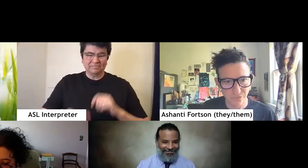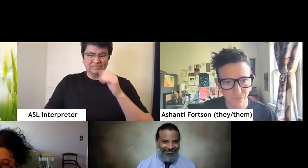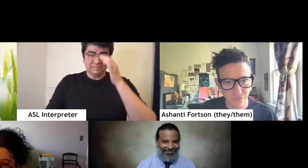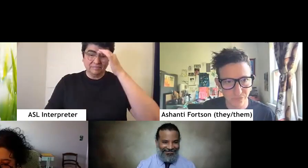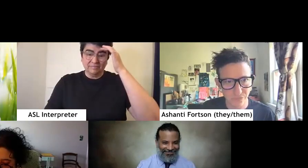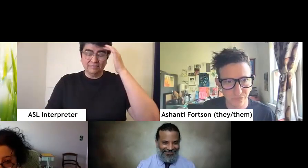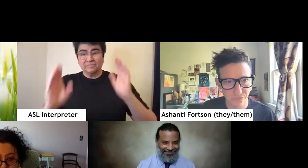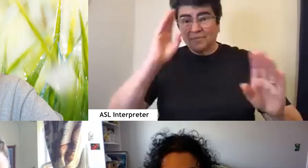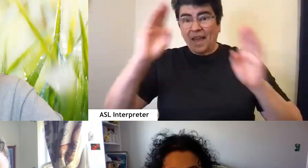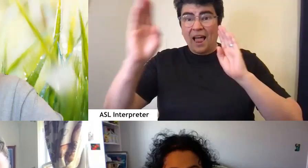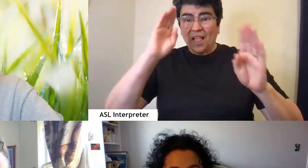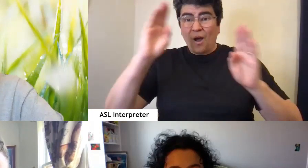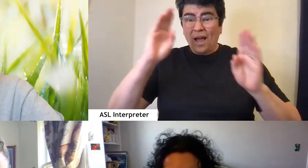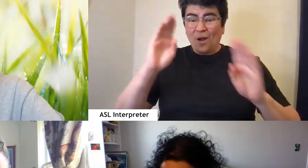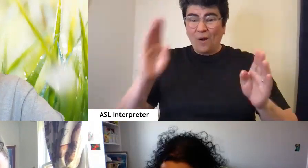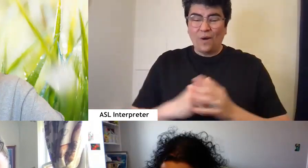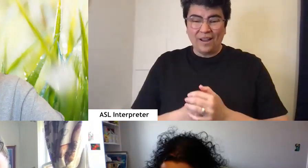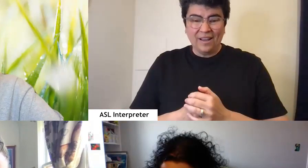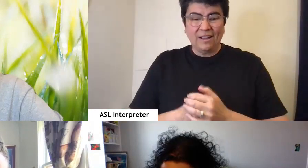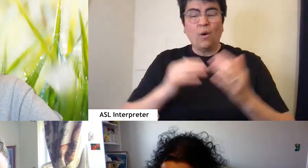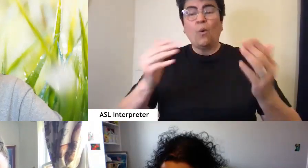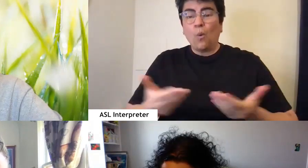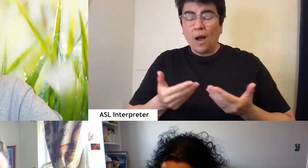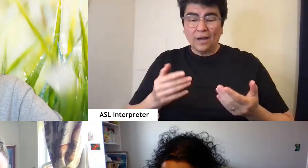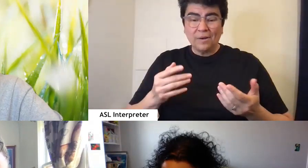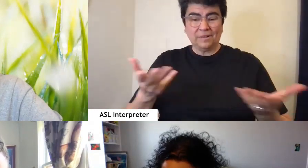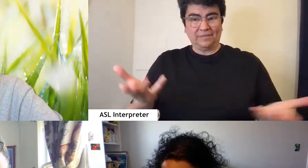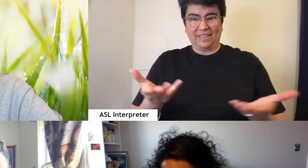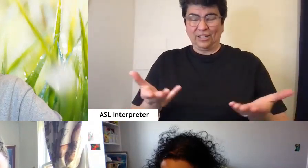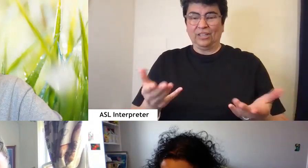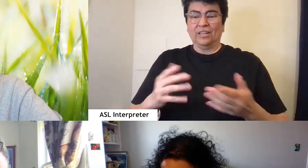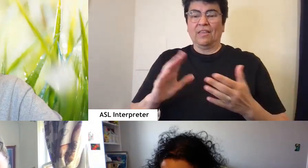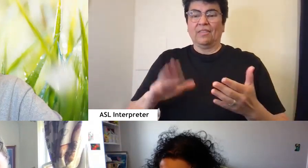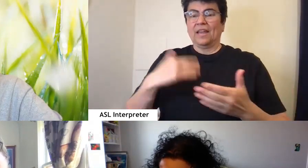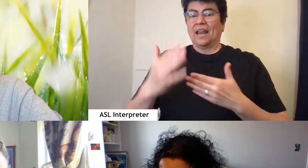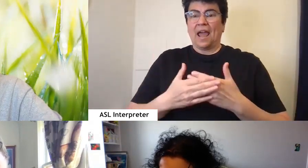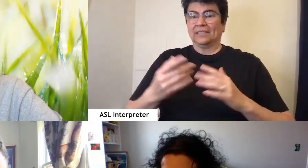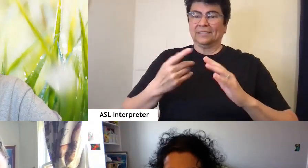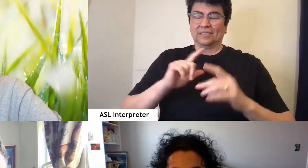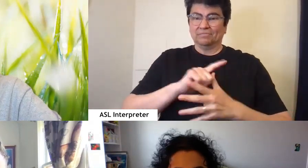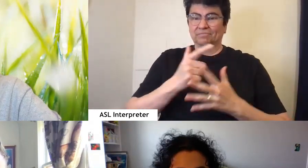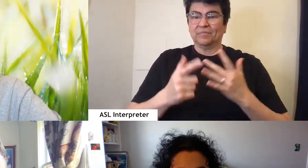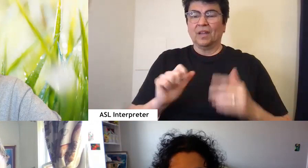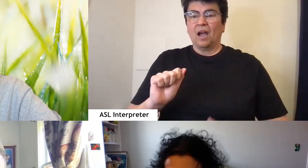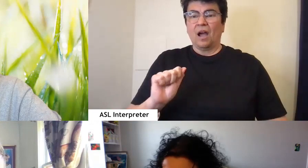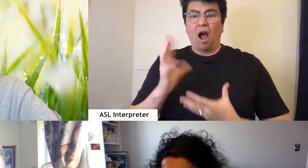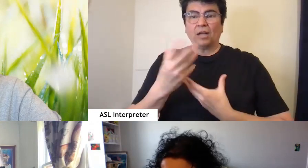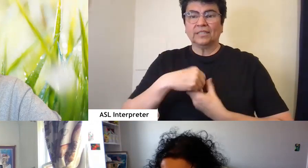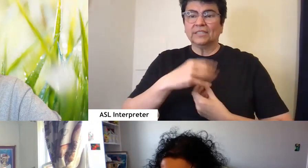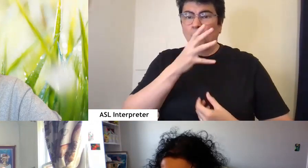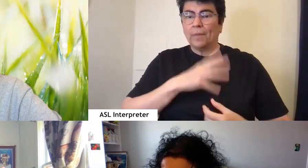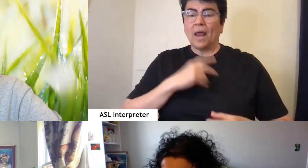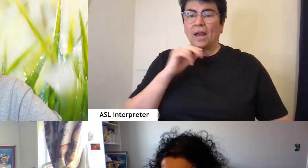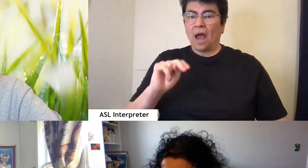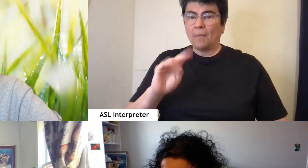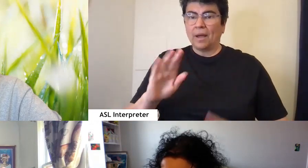Hello, hello. Welcome to the next installment of the Autistic Women and Non-Binary